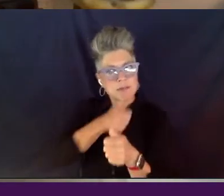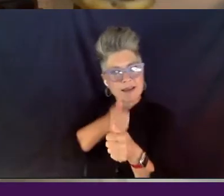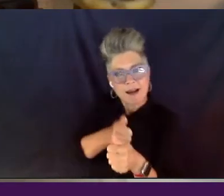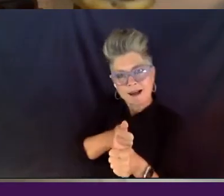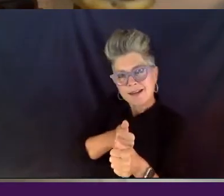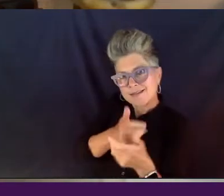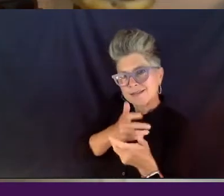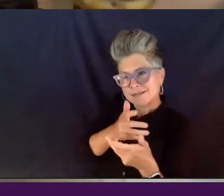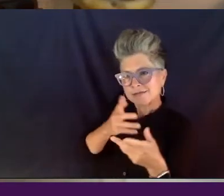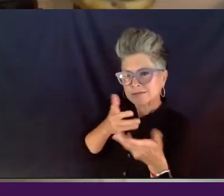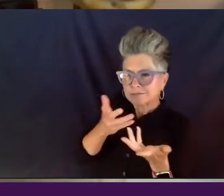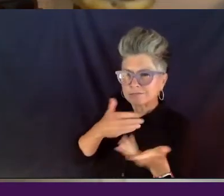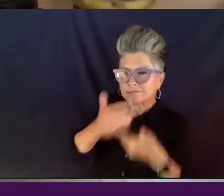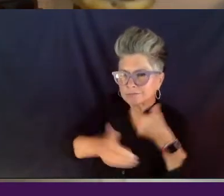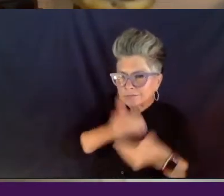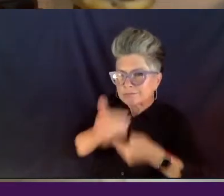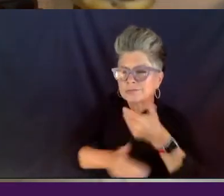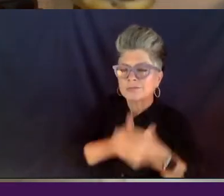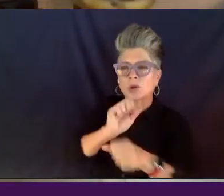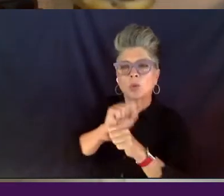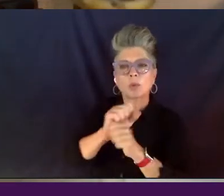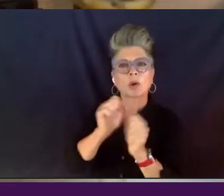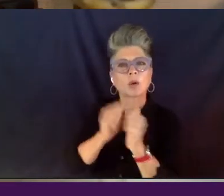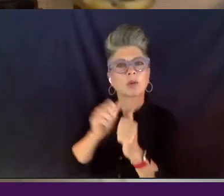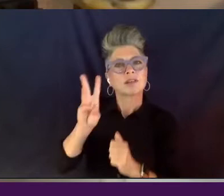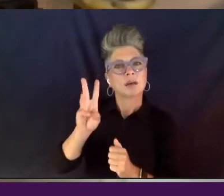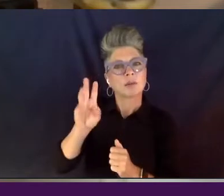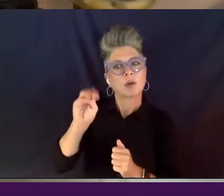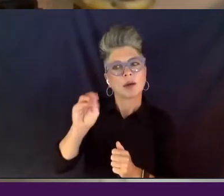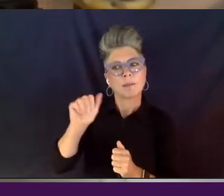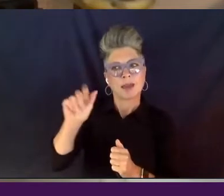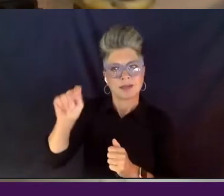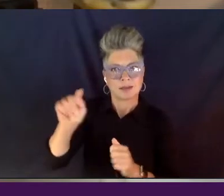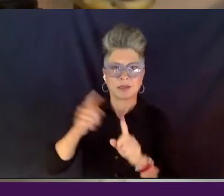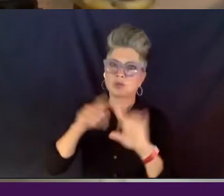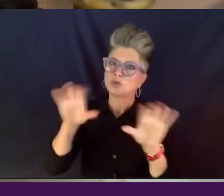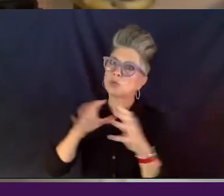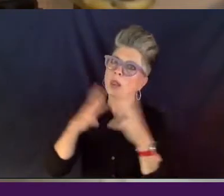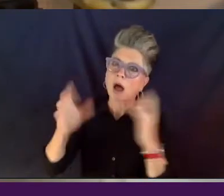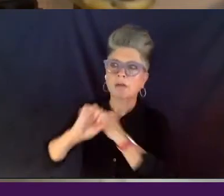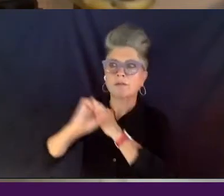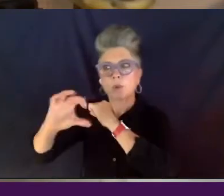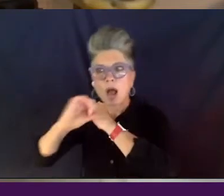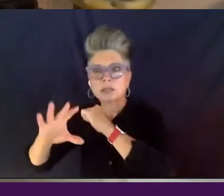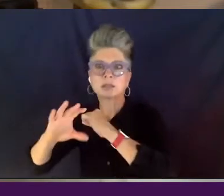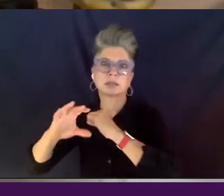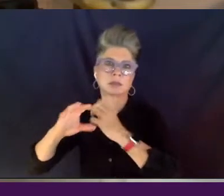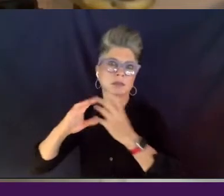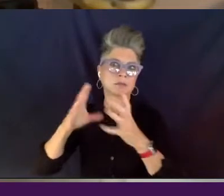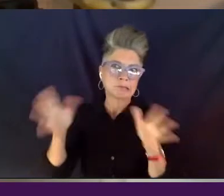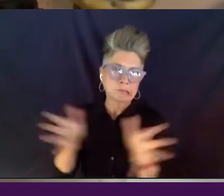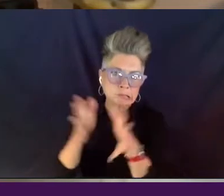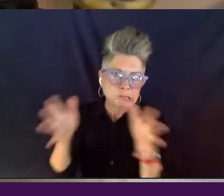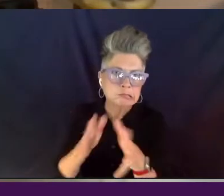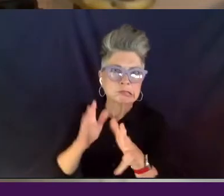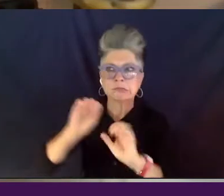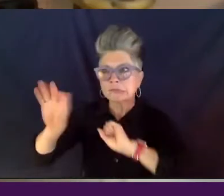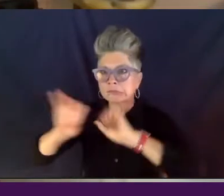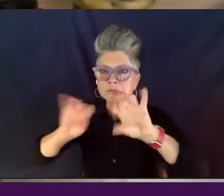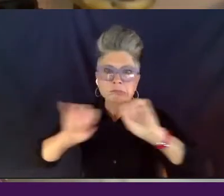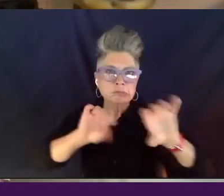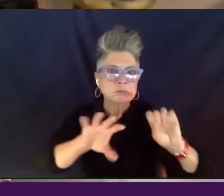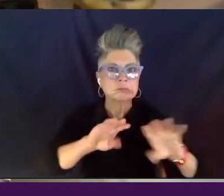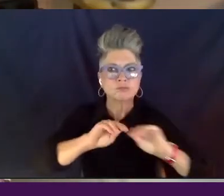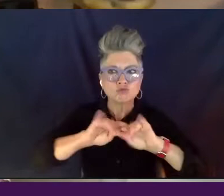with Michael's team and the team over at WNET to really do as much press and promo and social media clips and seating things that, uh,